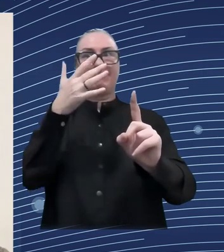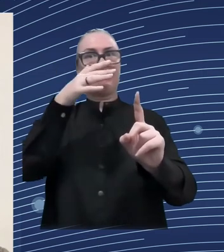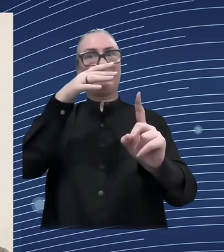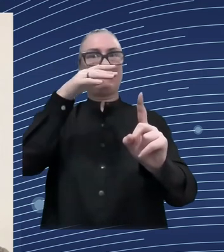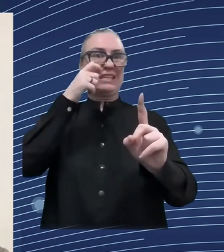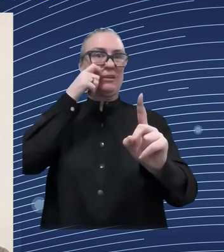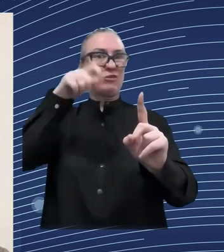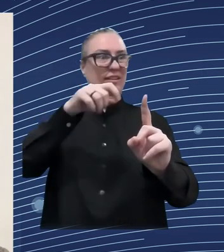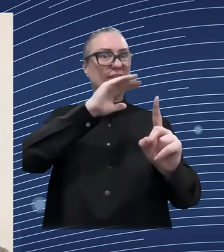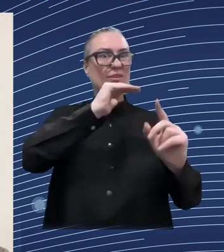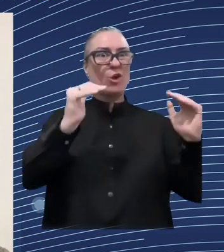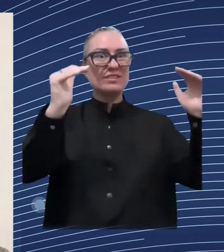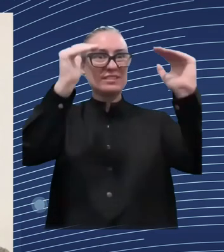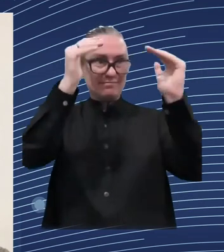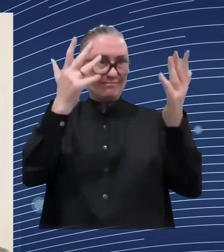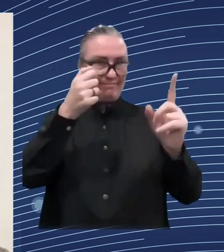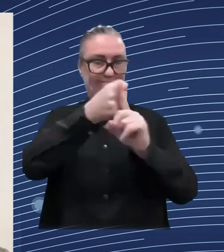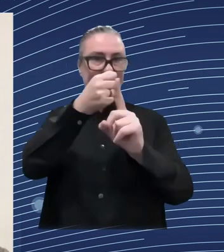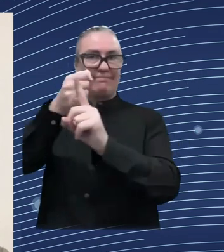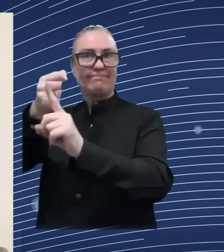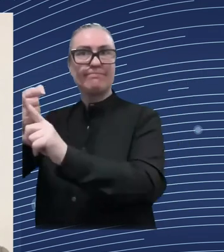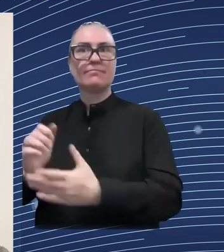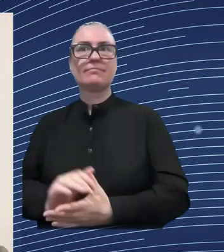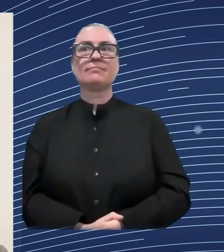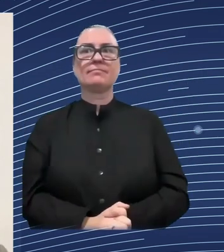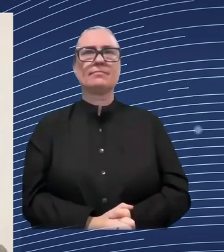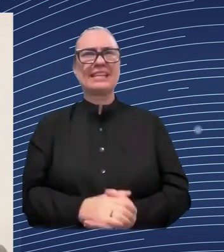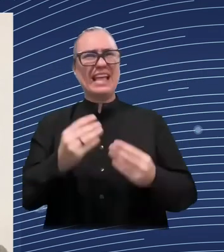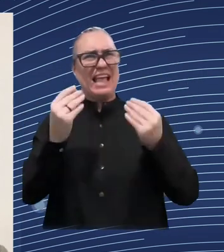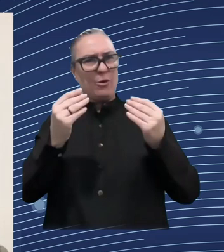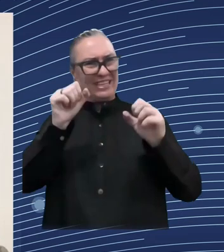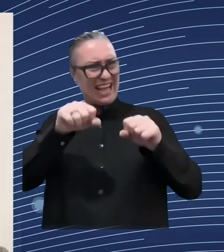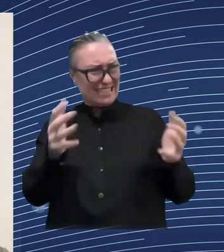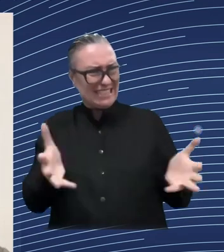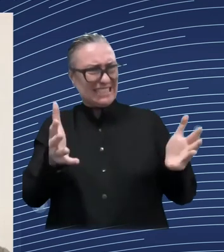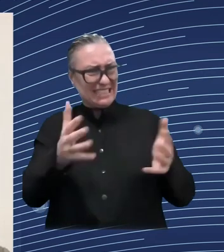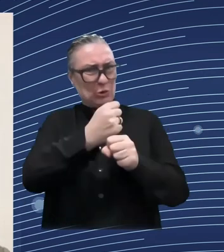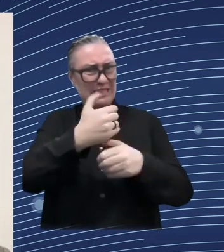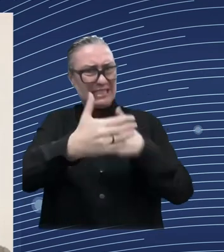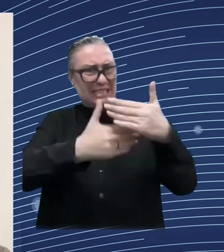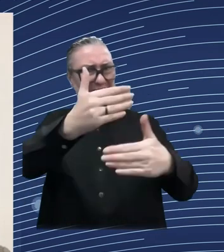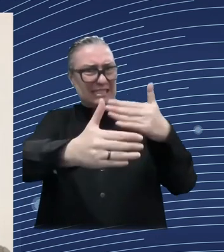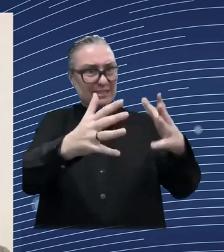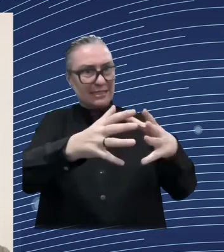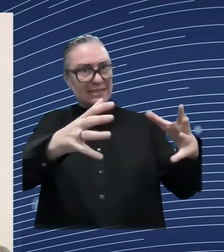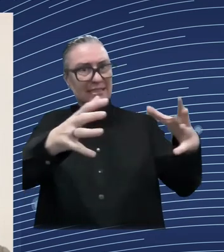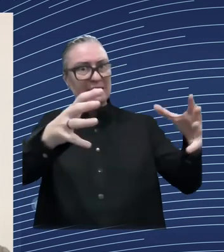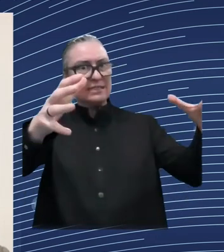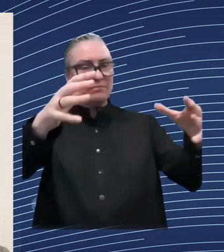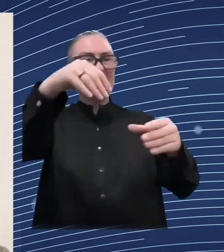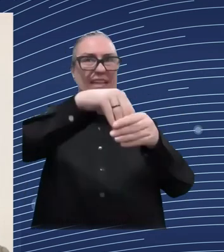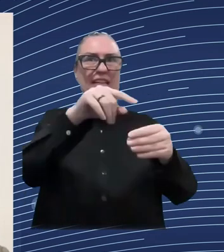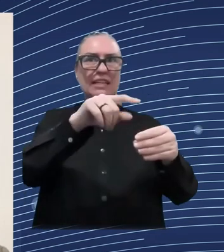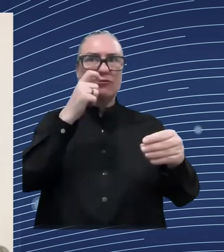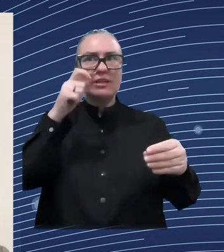very very significant challenges um and just to you know move on to the ebrd approach and i think we have a um